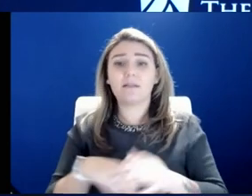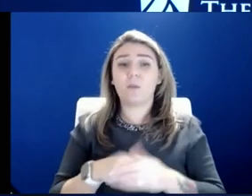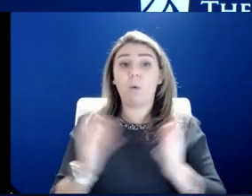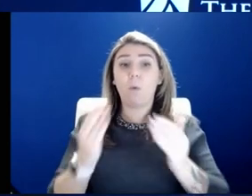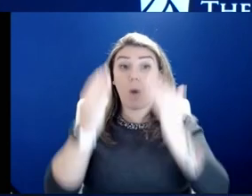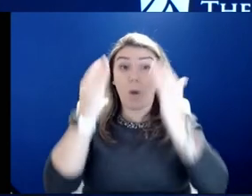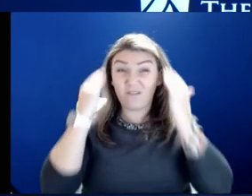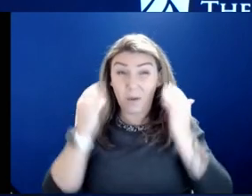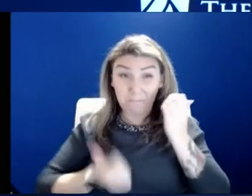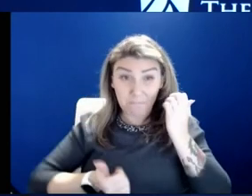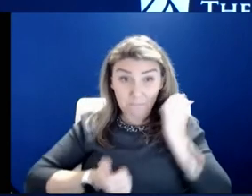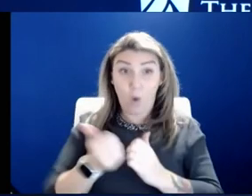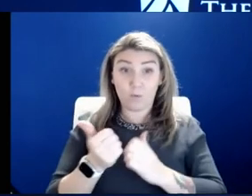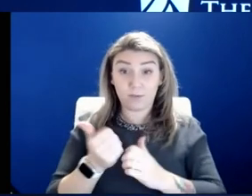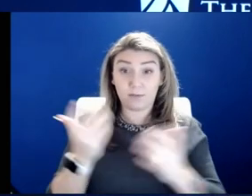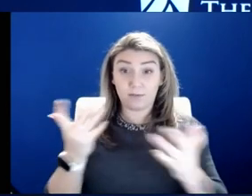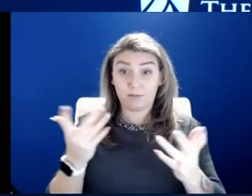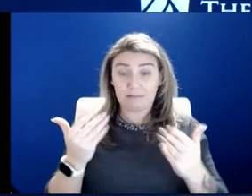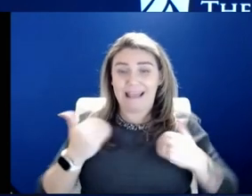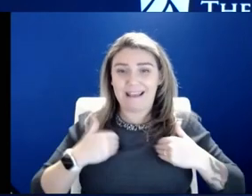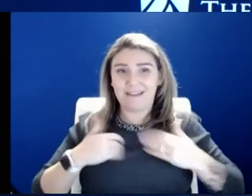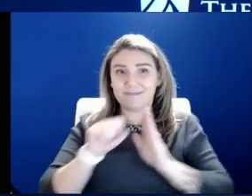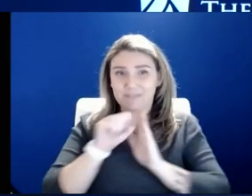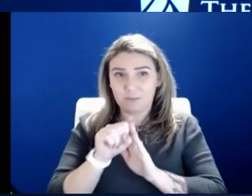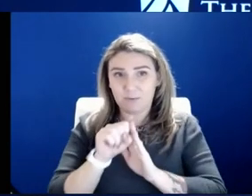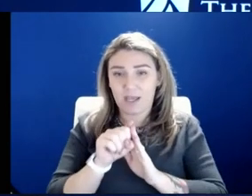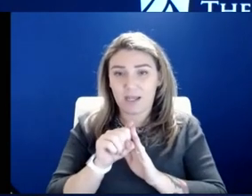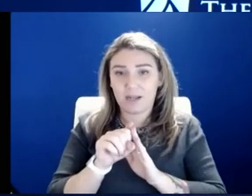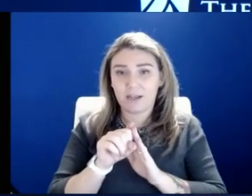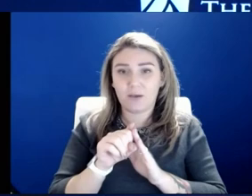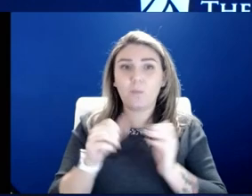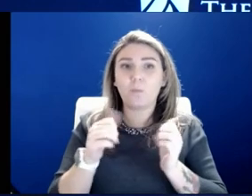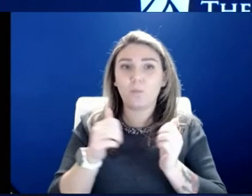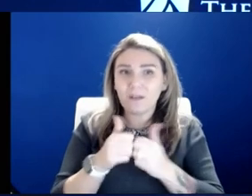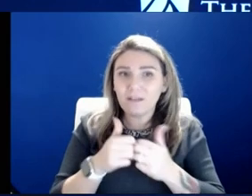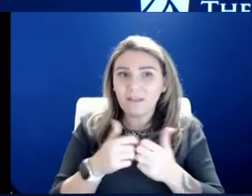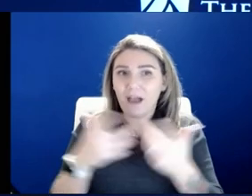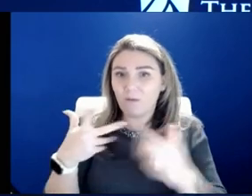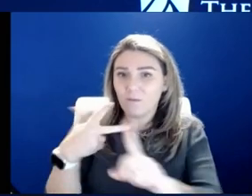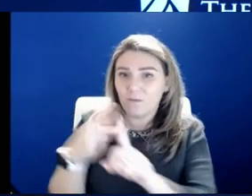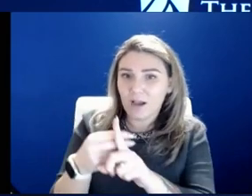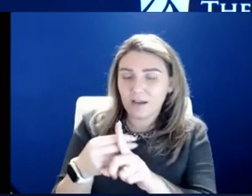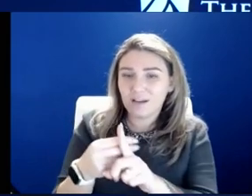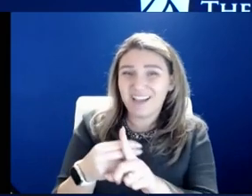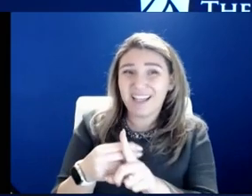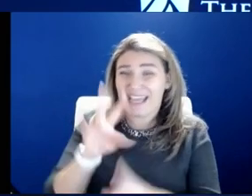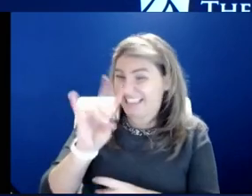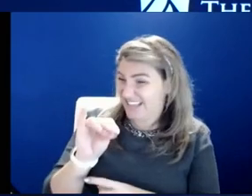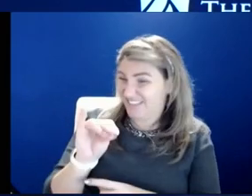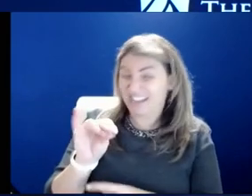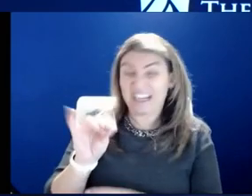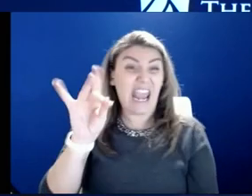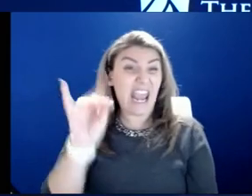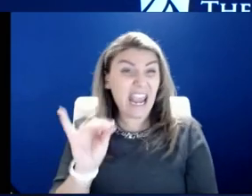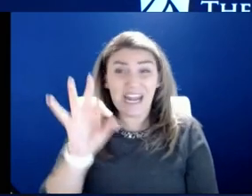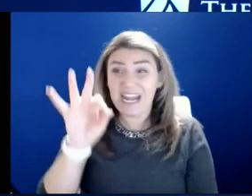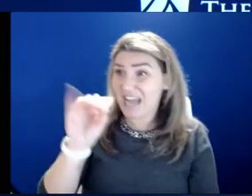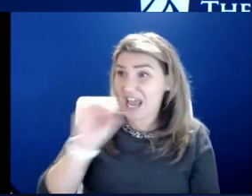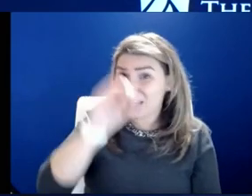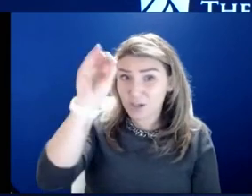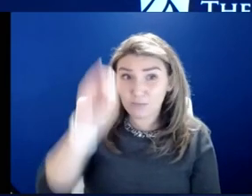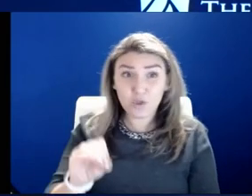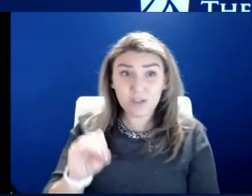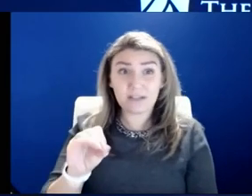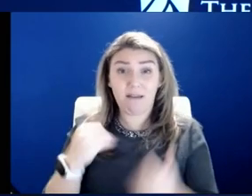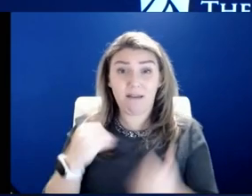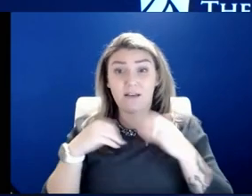are symptomatic. And I'm talking like in the 70, 80, 90% are symptomatic.